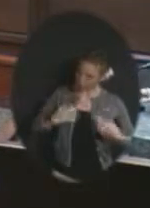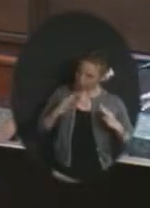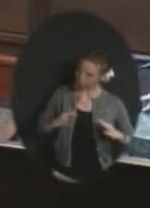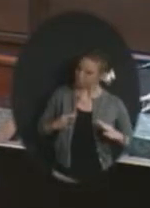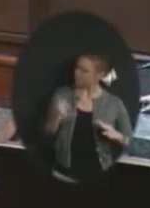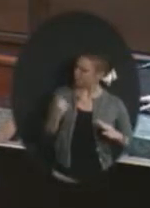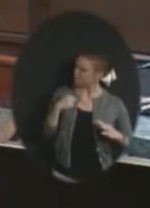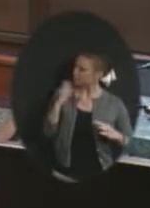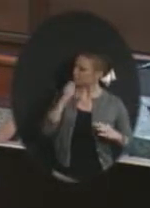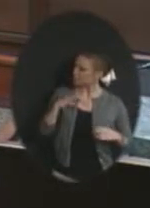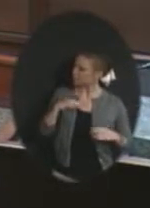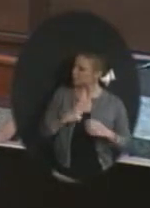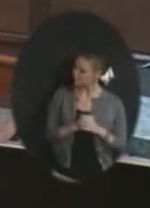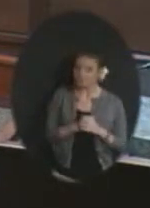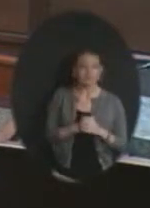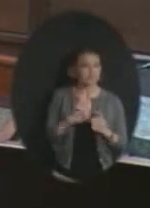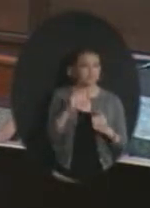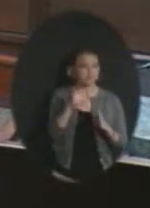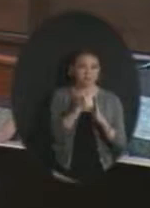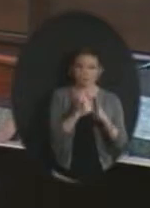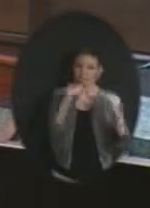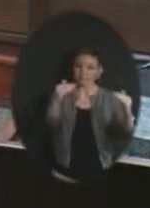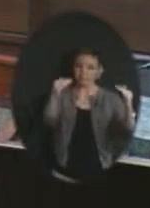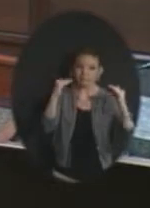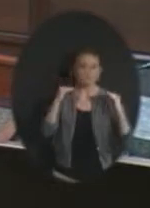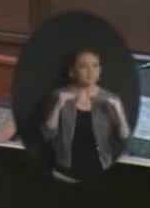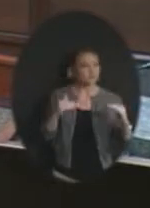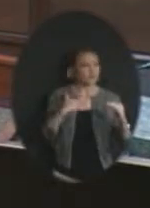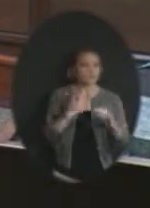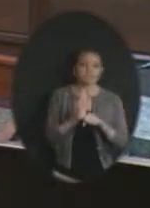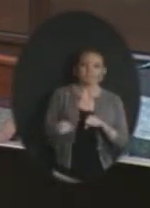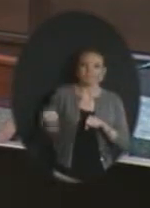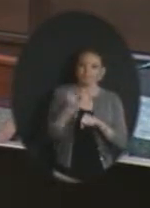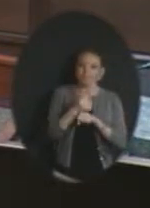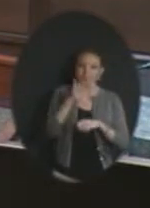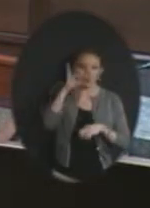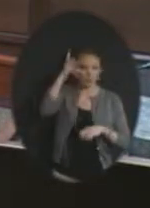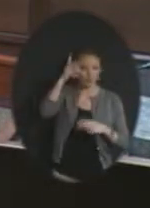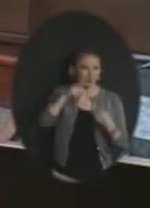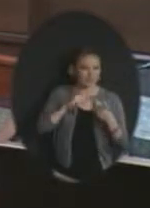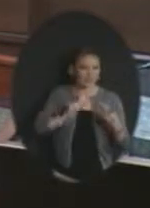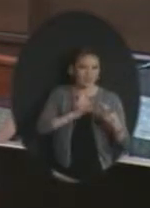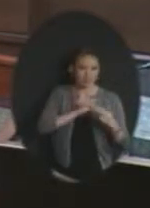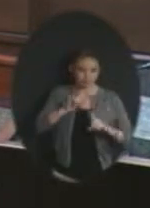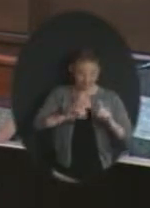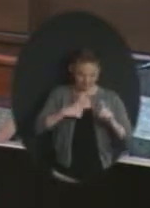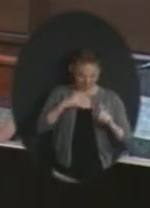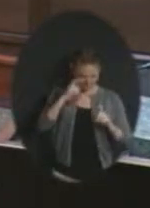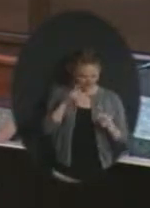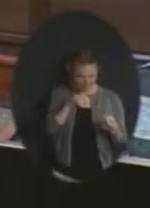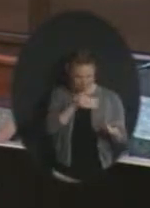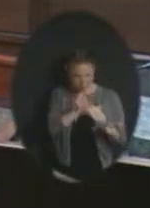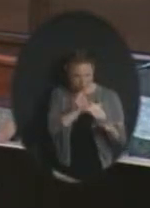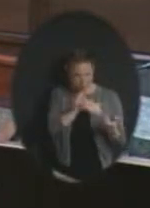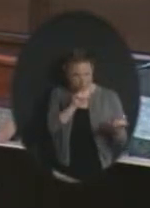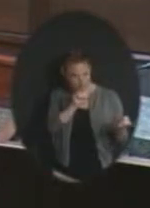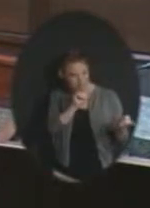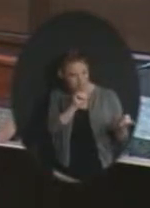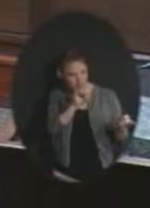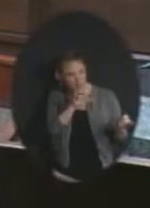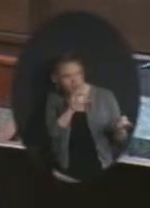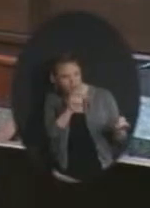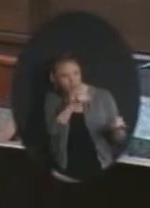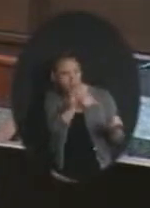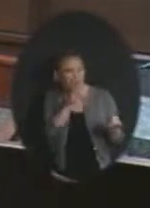Okay, next on our agenda, we do an annual parent and staff survey, and I believe that Dr. Allison Banikowski, our Deputy Superintendent,